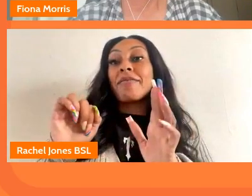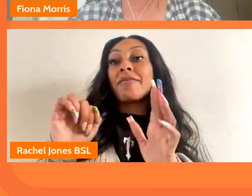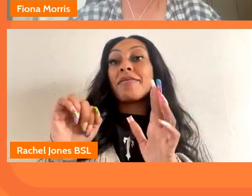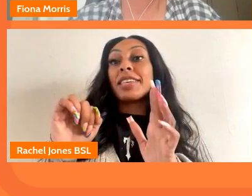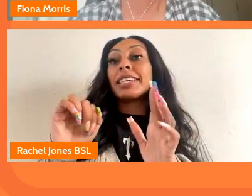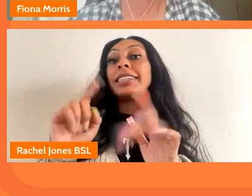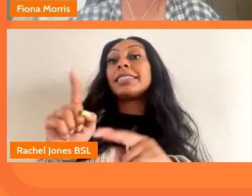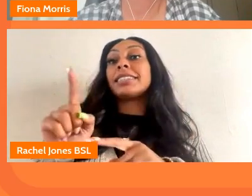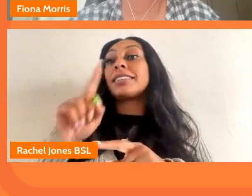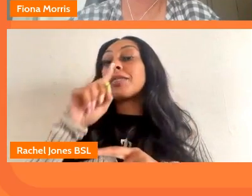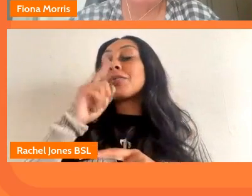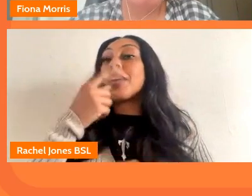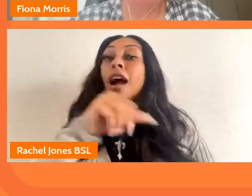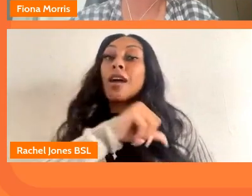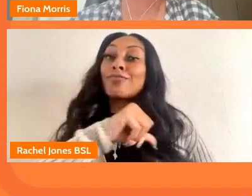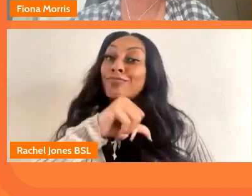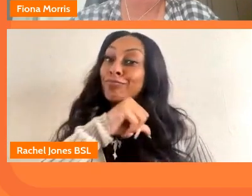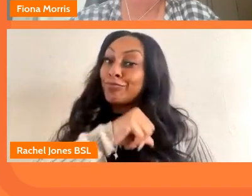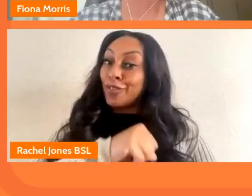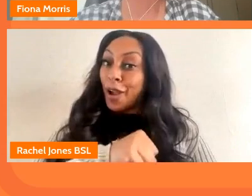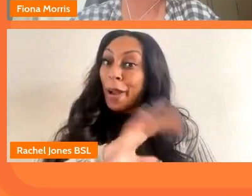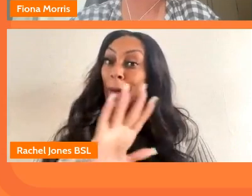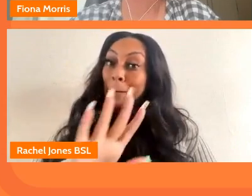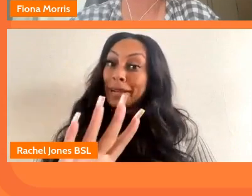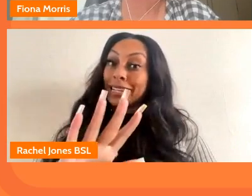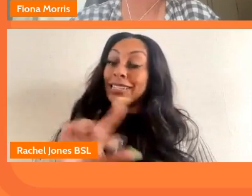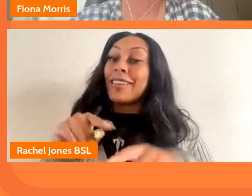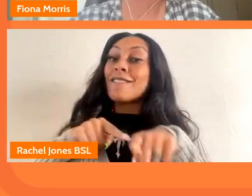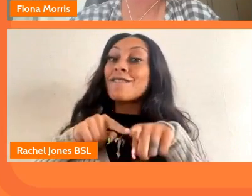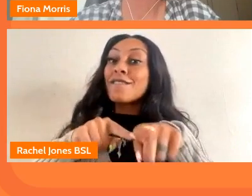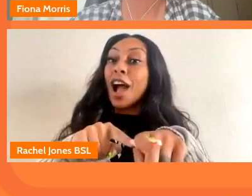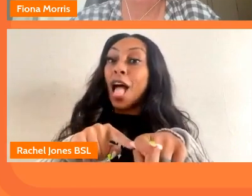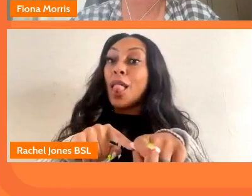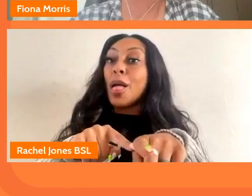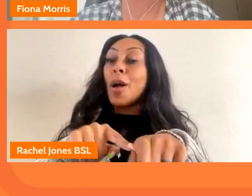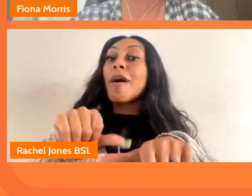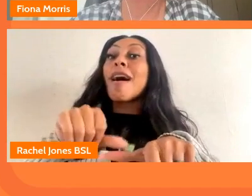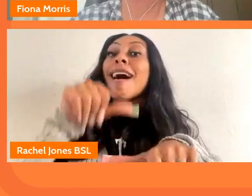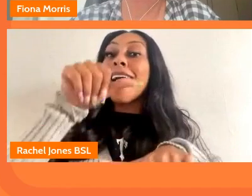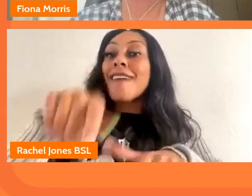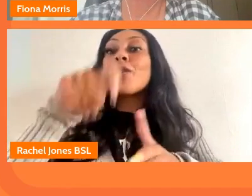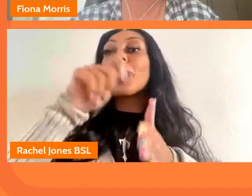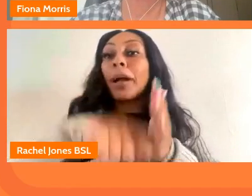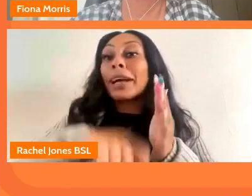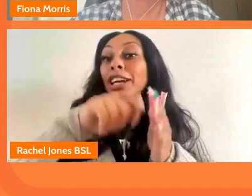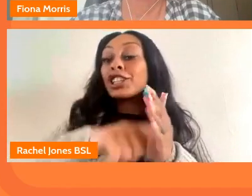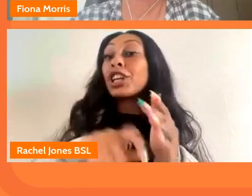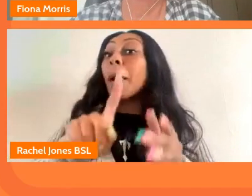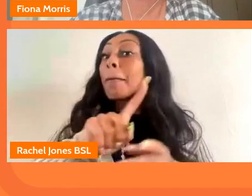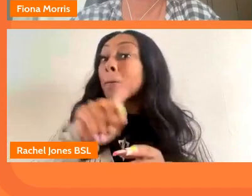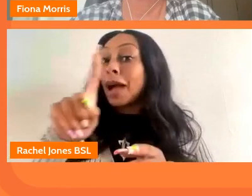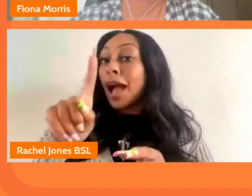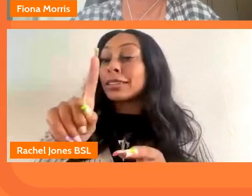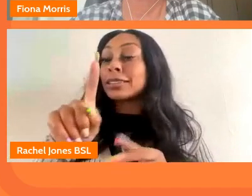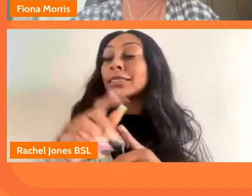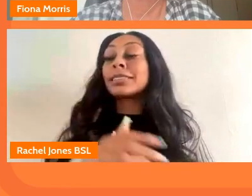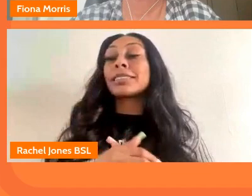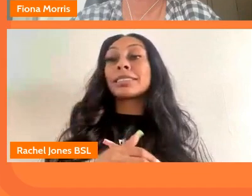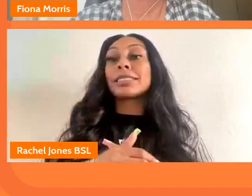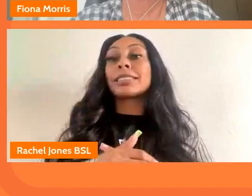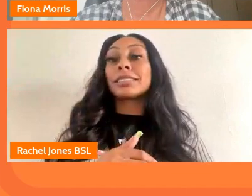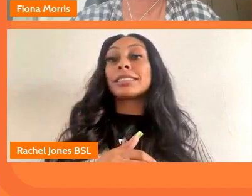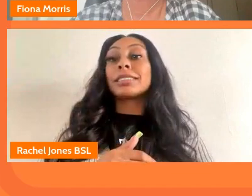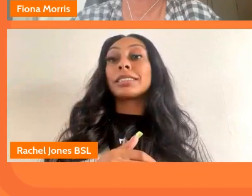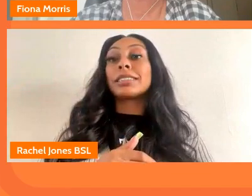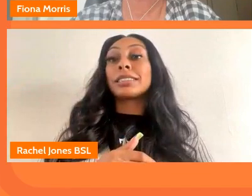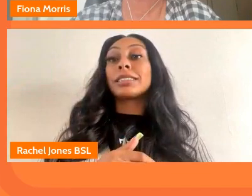necessarily promise that there'll be a follow-up commission after something but but what i have seen happen is that as part of